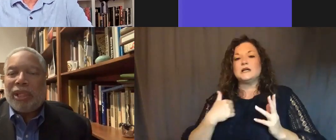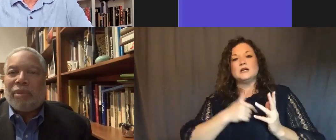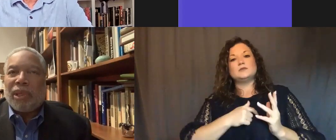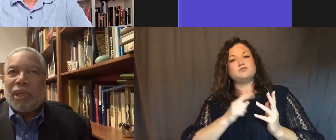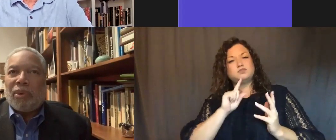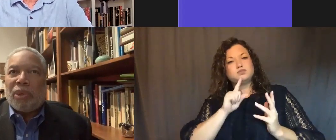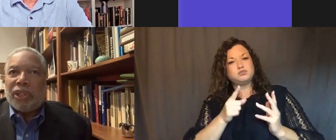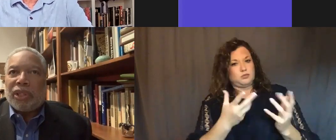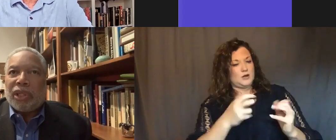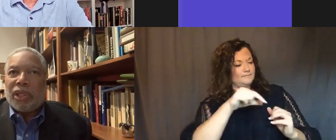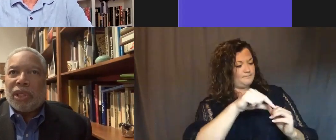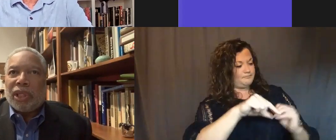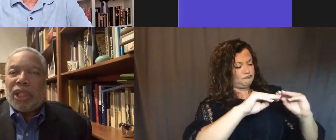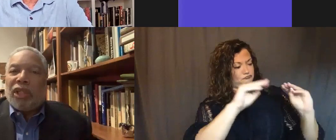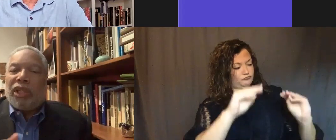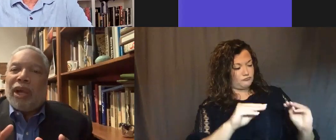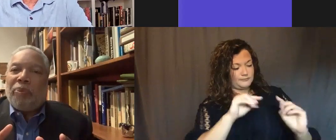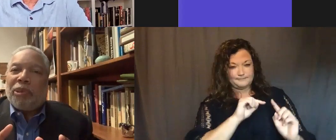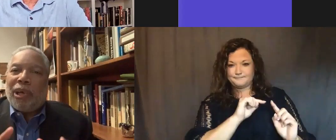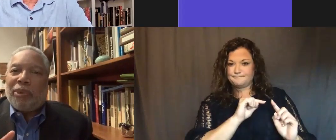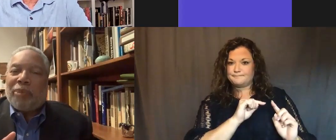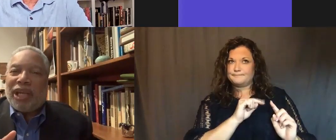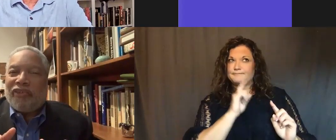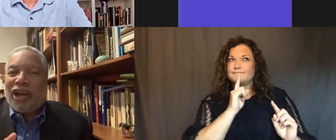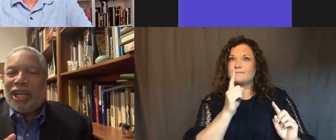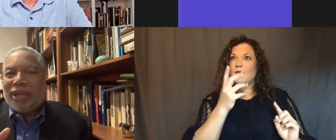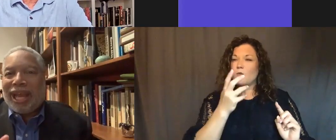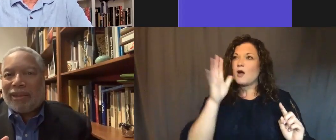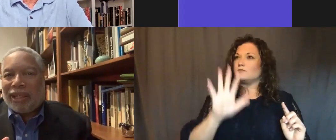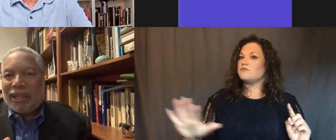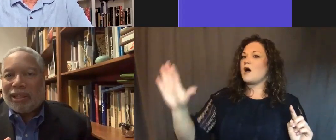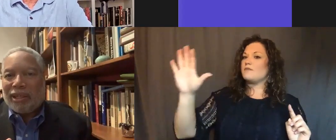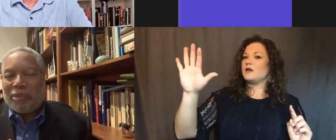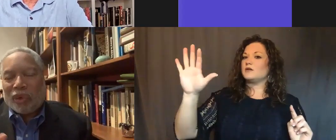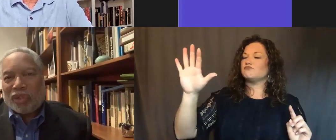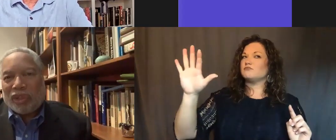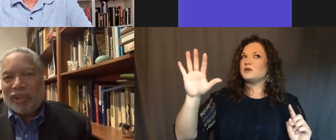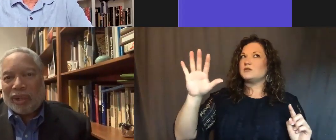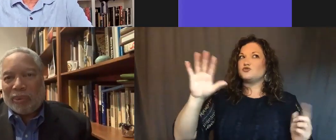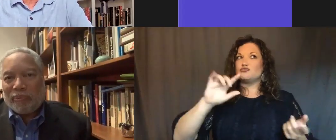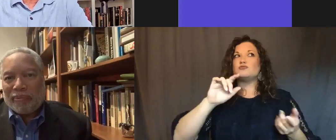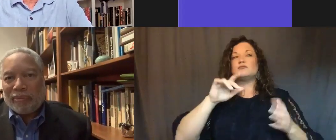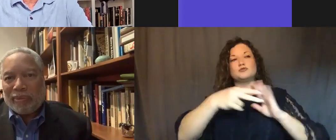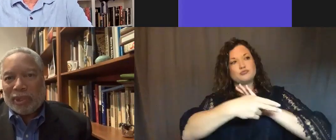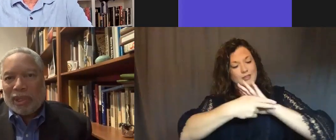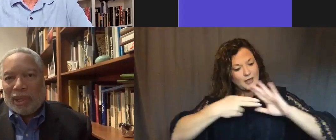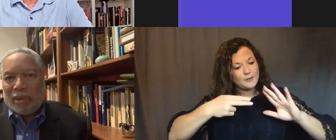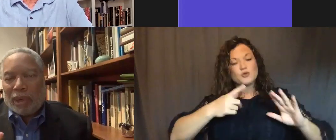museum was to help the public by defining reality, but also giving hope.